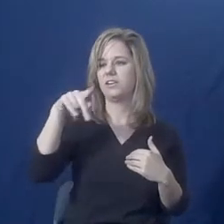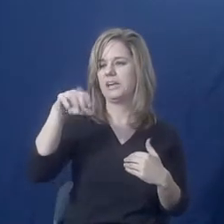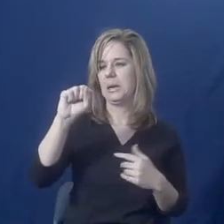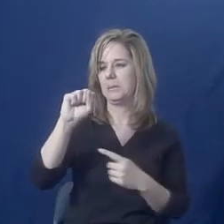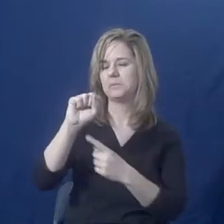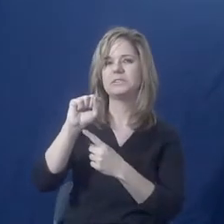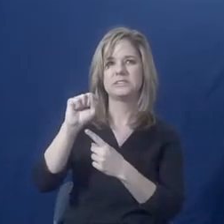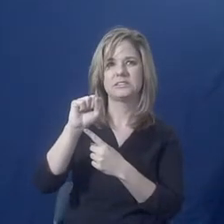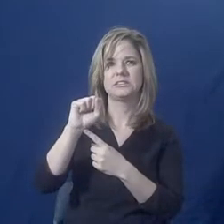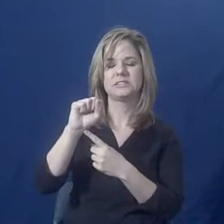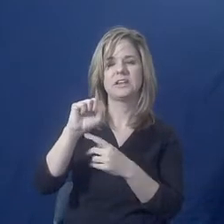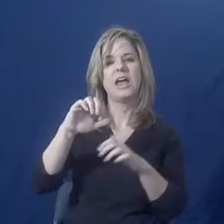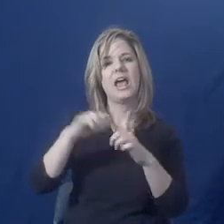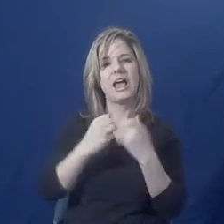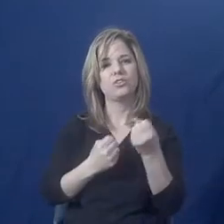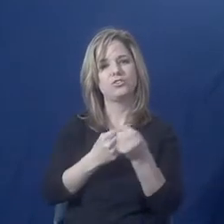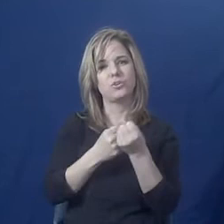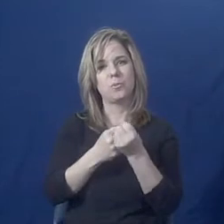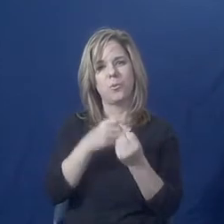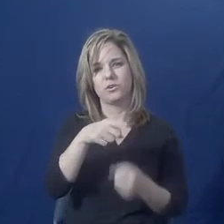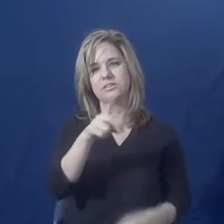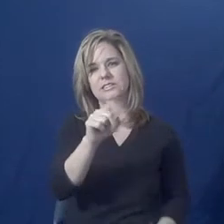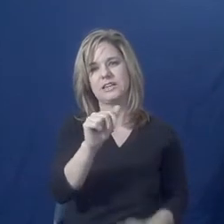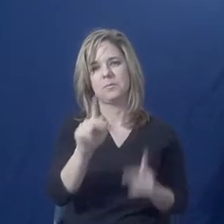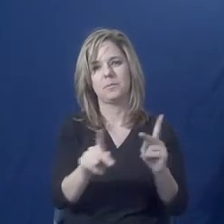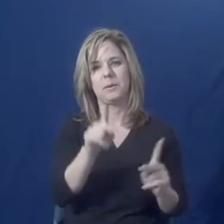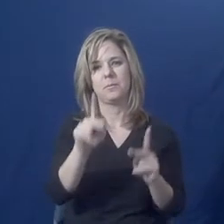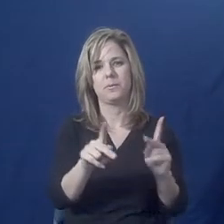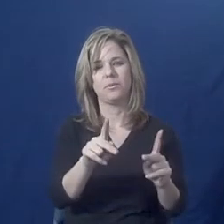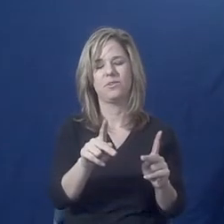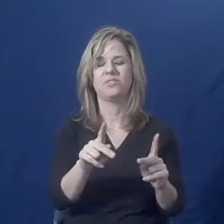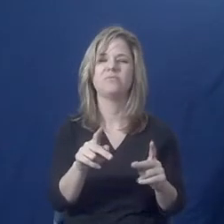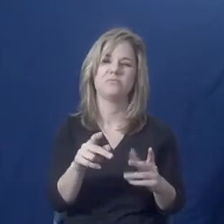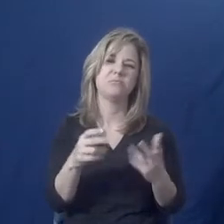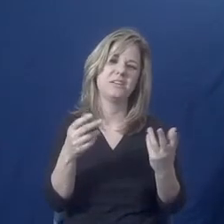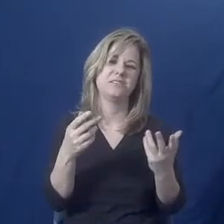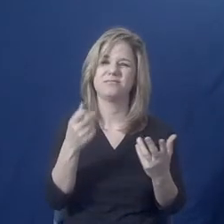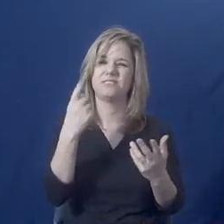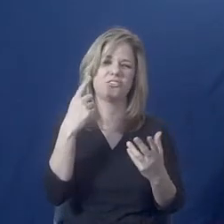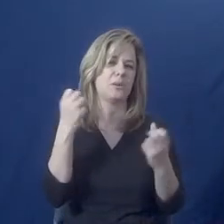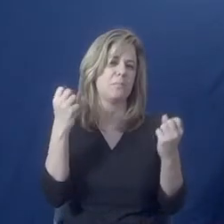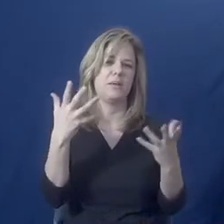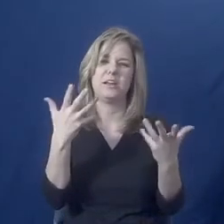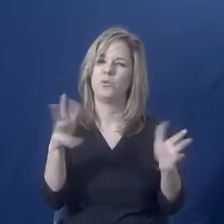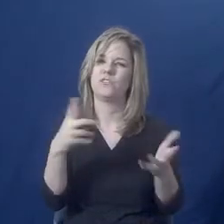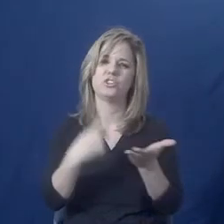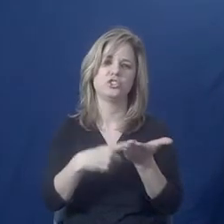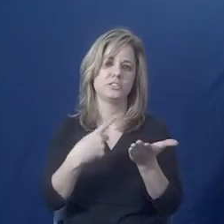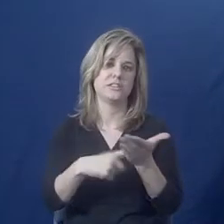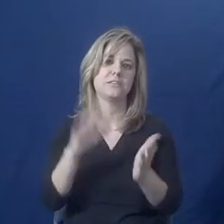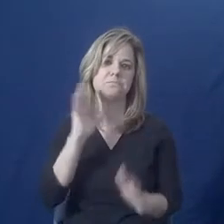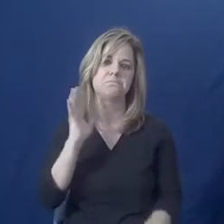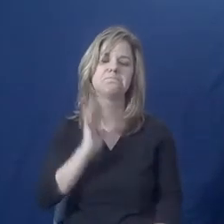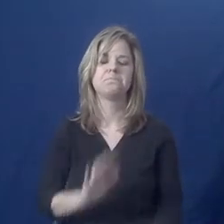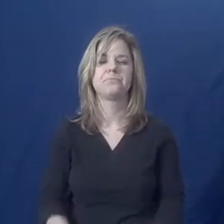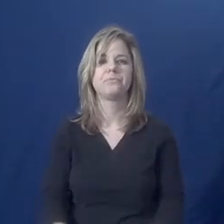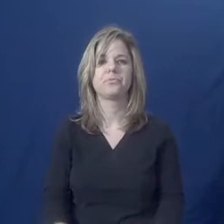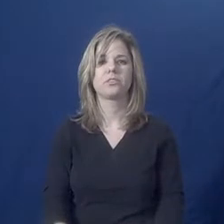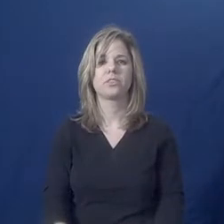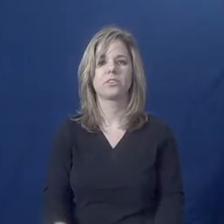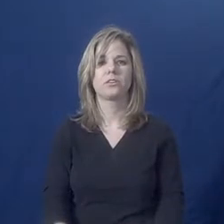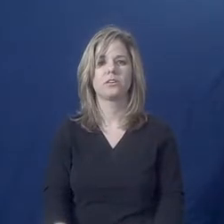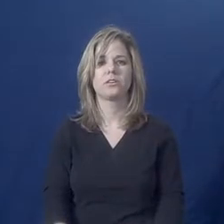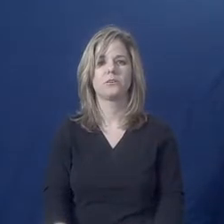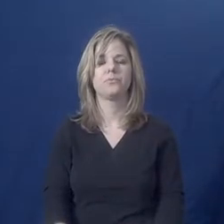disability. But many of them I've talked about before earlier in the presentation. Also on slide 23,